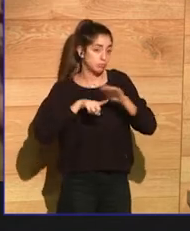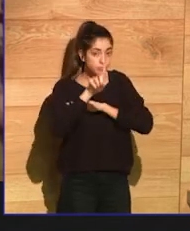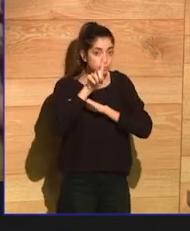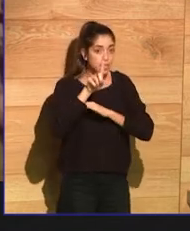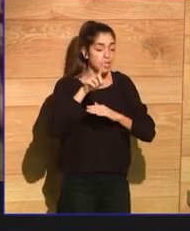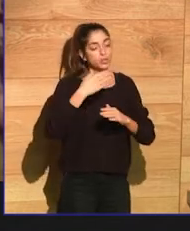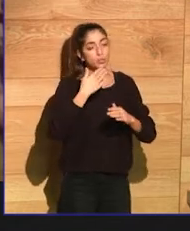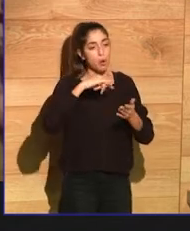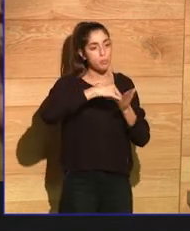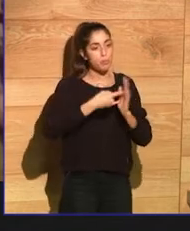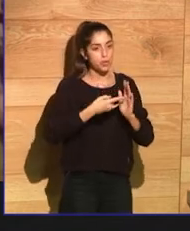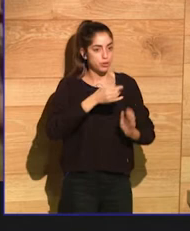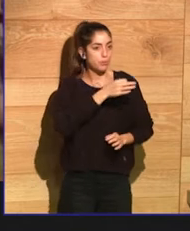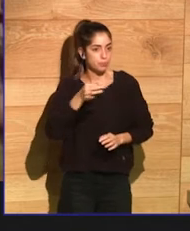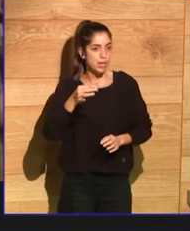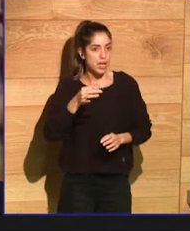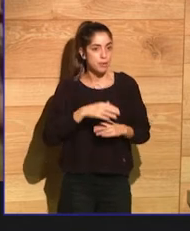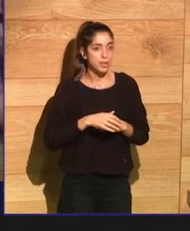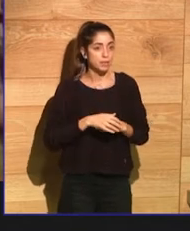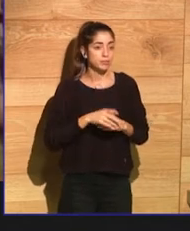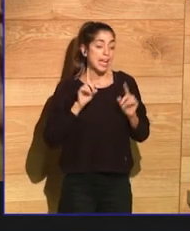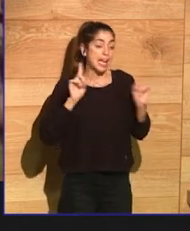that that's an indication of rot.